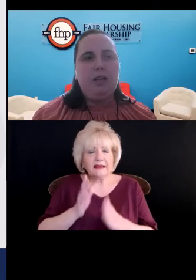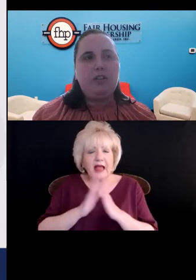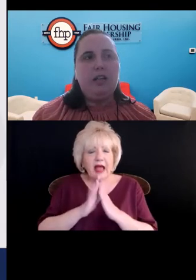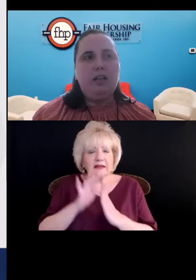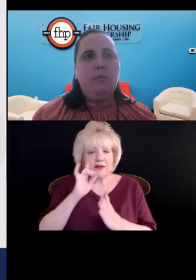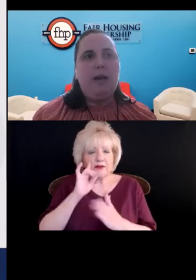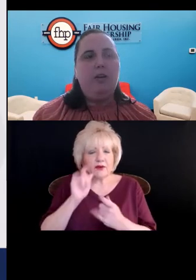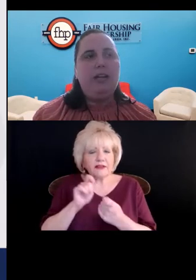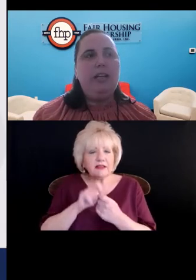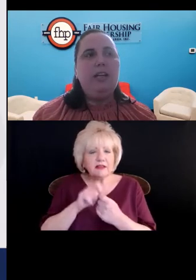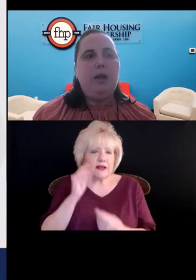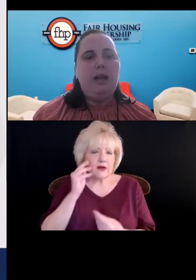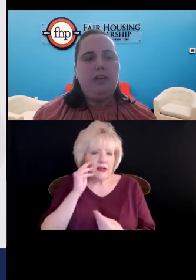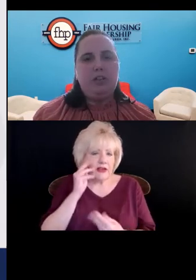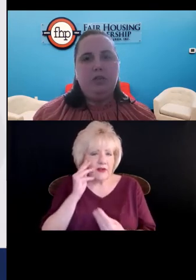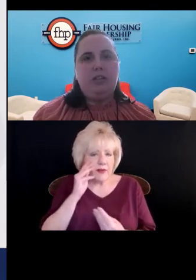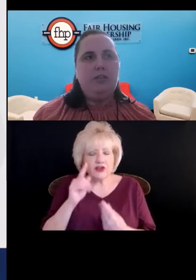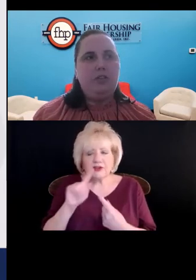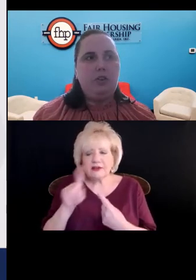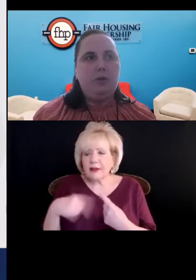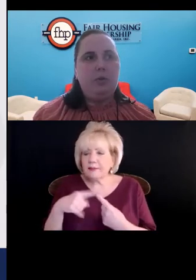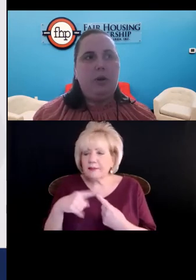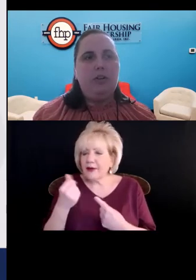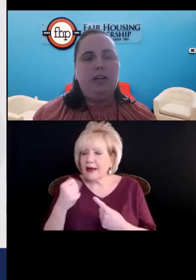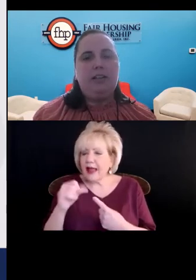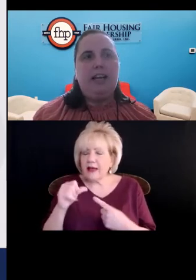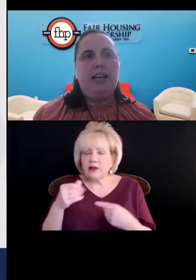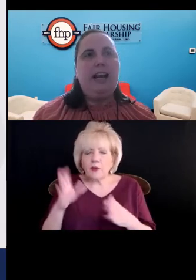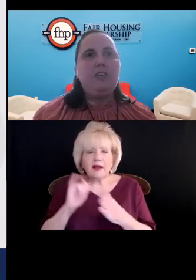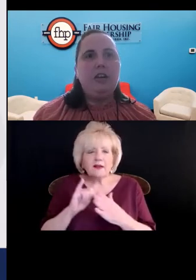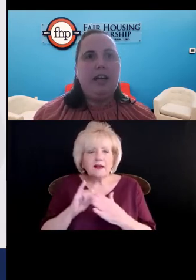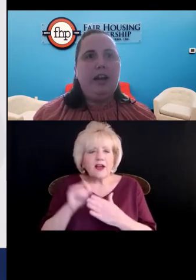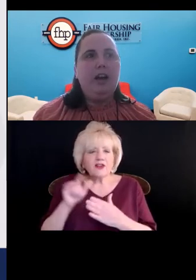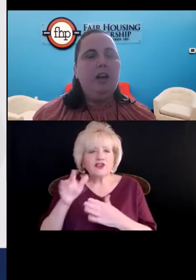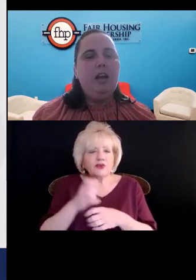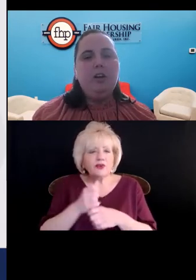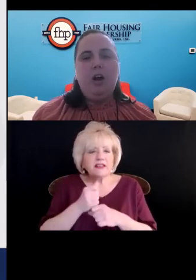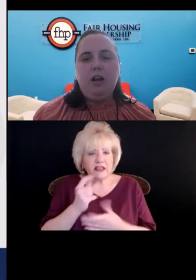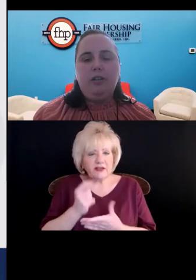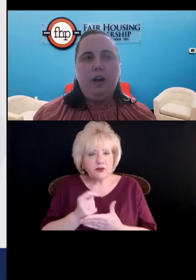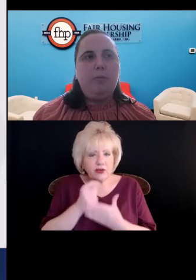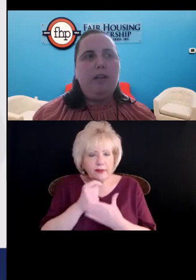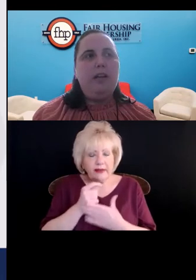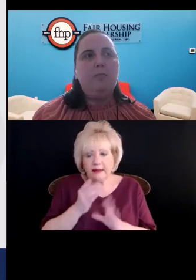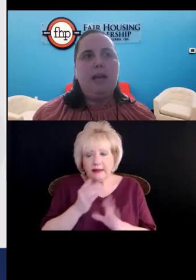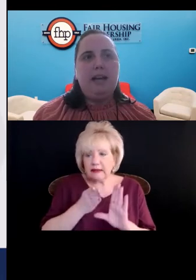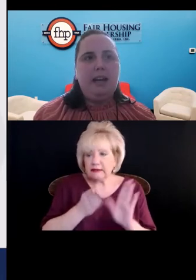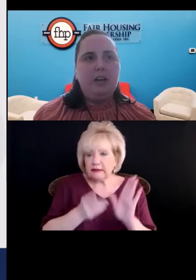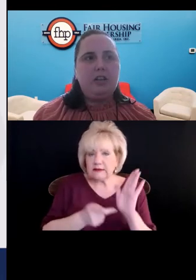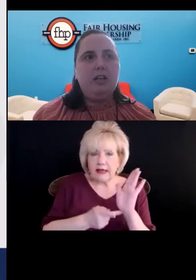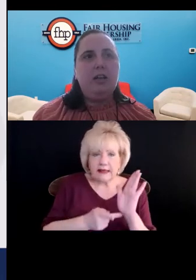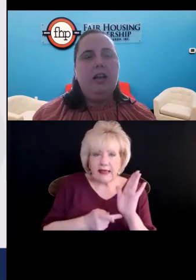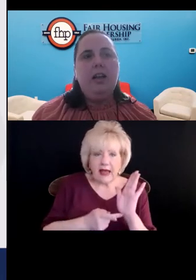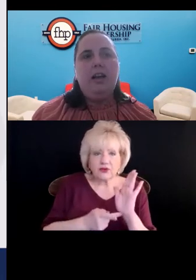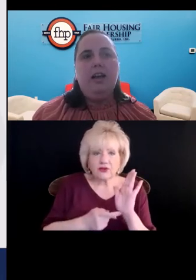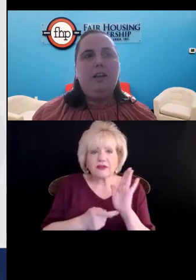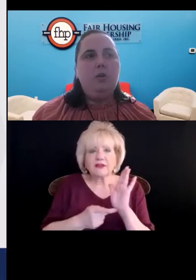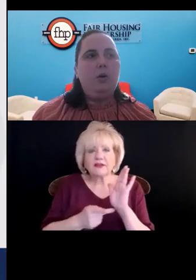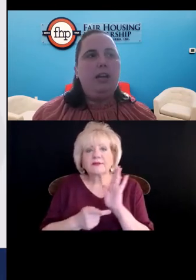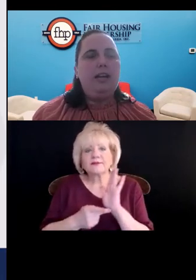information about any way that she receives treatment, whether it's psychiatric care, talk therapy, medication,